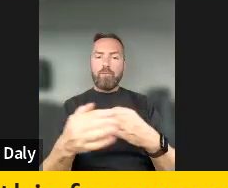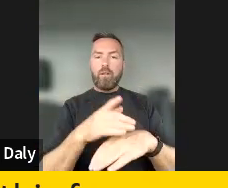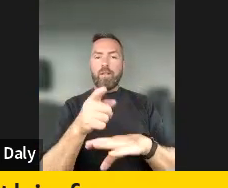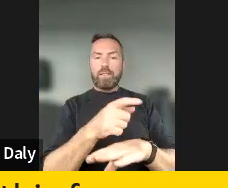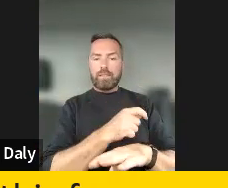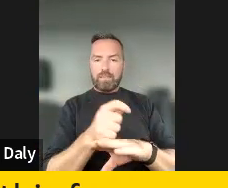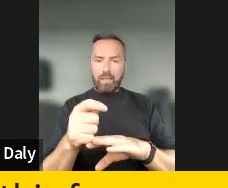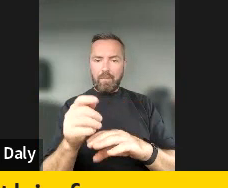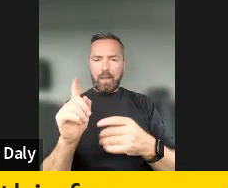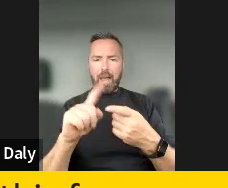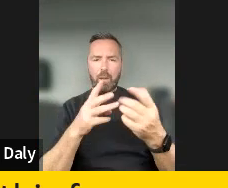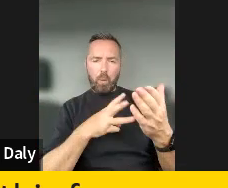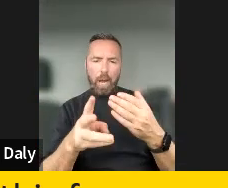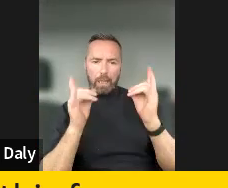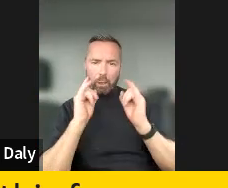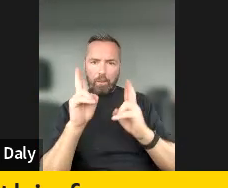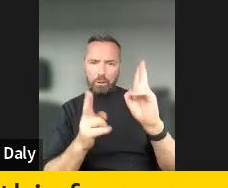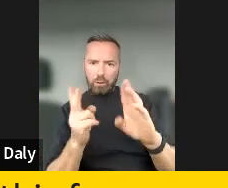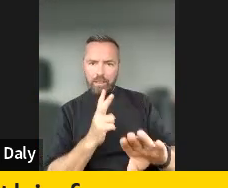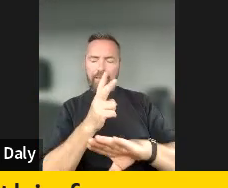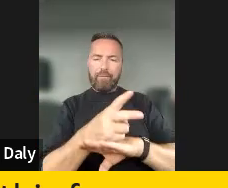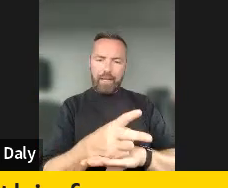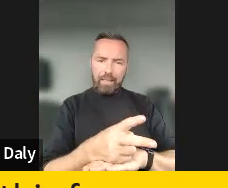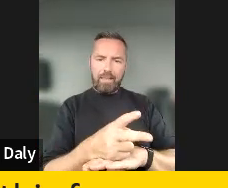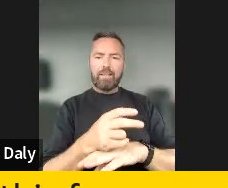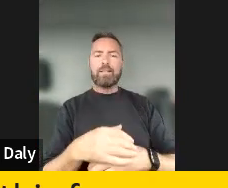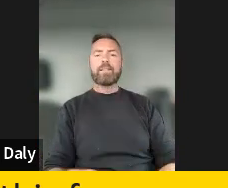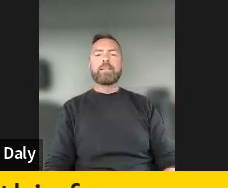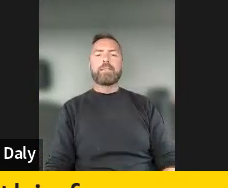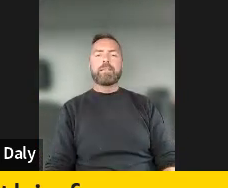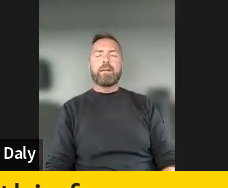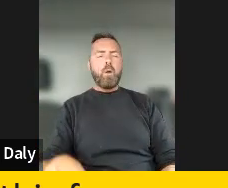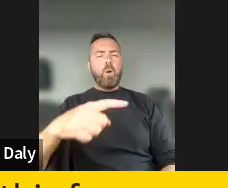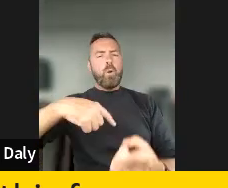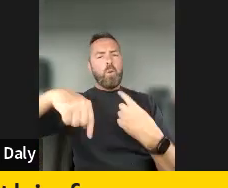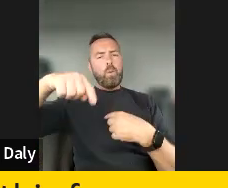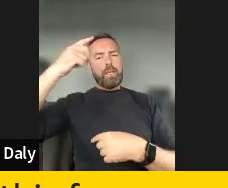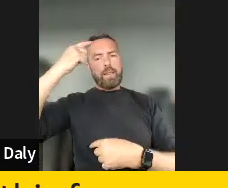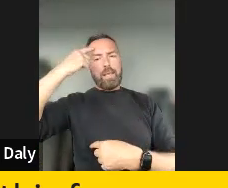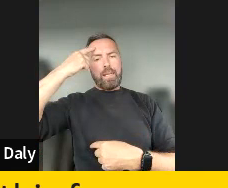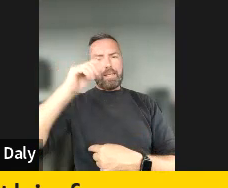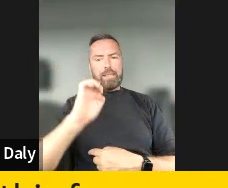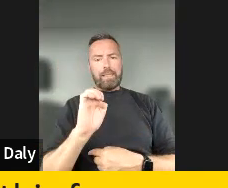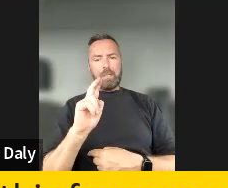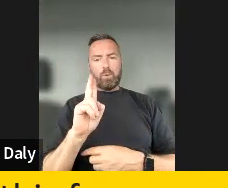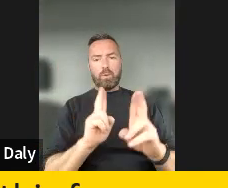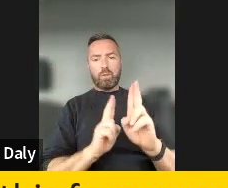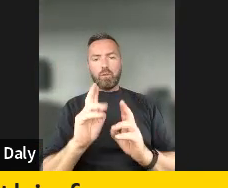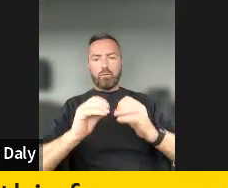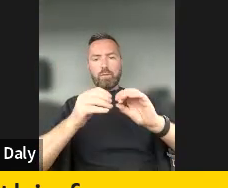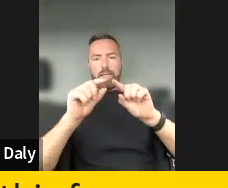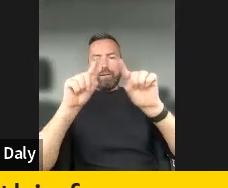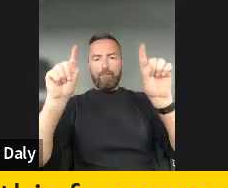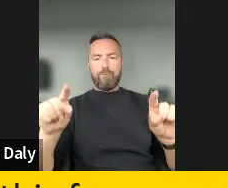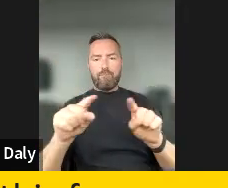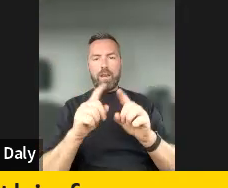of human intervention in an AI automated decision-making. And we think that the EU should create this sort of framework that could